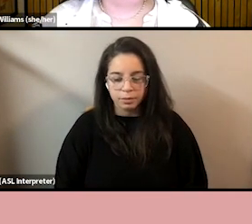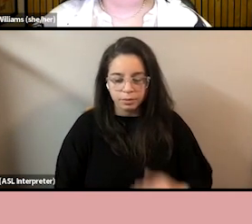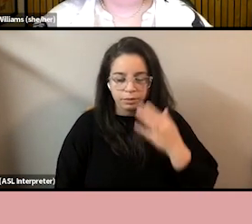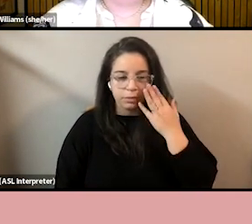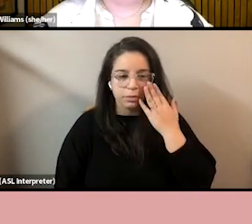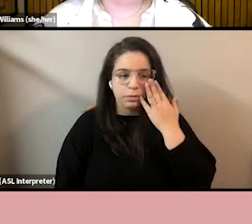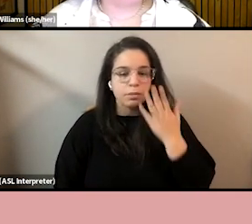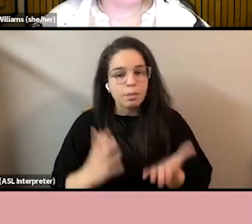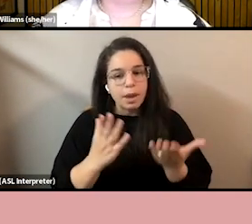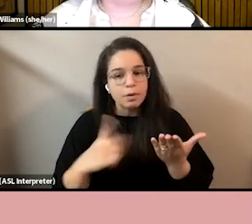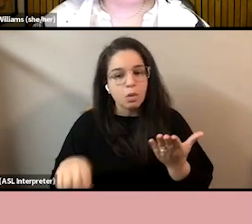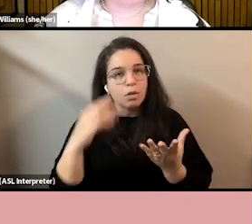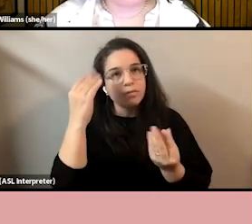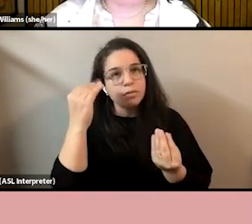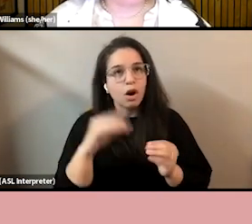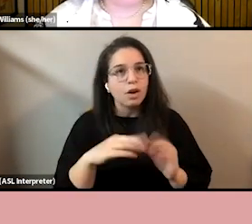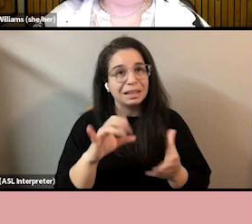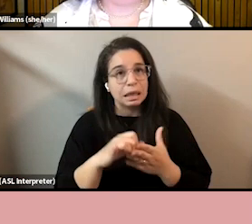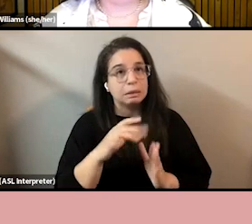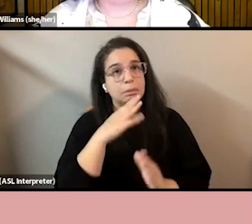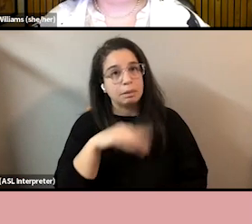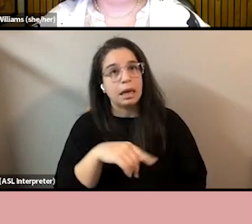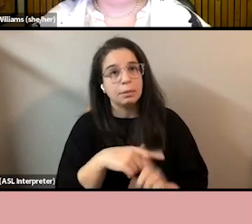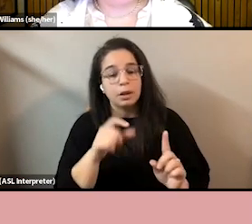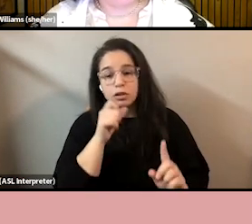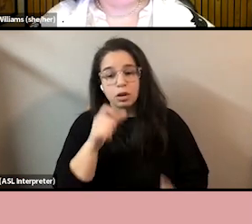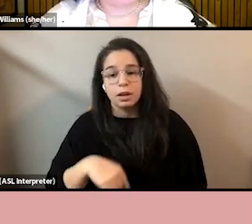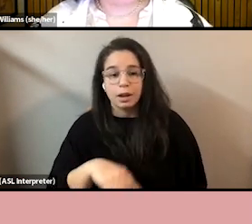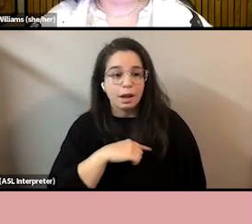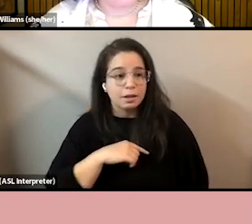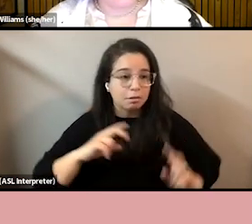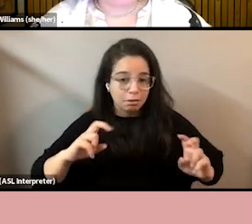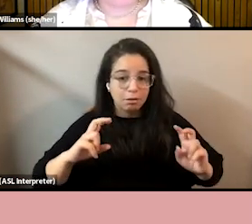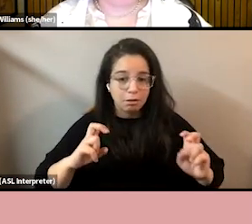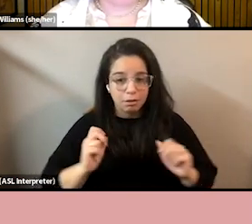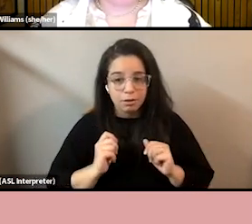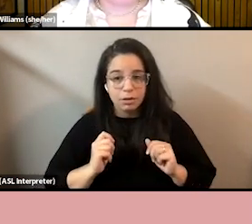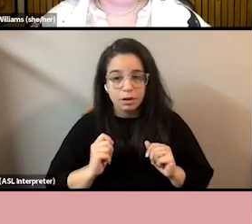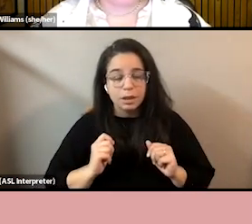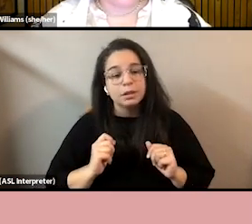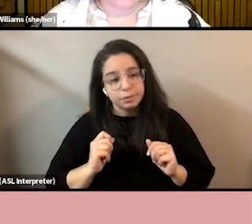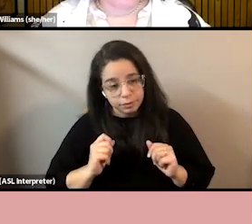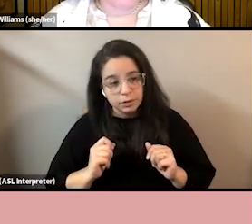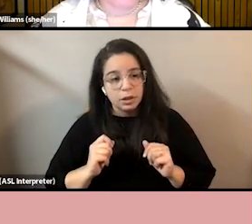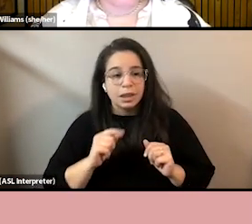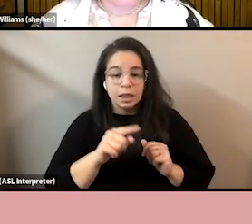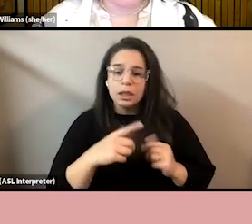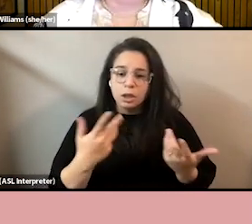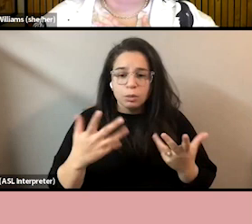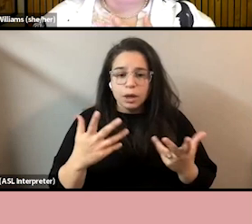So you might be thinking, this is obviously bad, but it's not us. Sadly, it is a pretty universal issue.